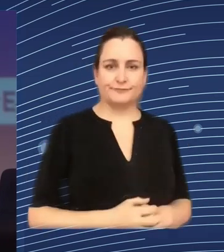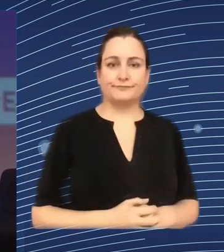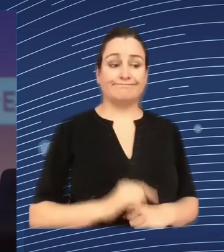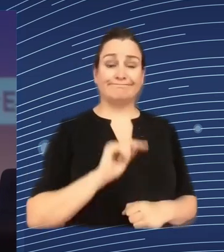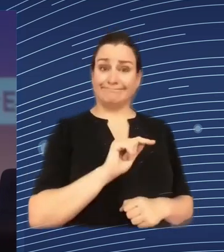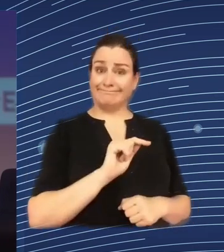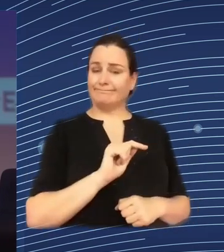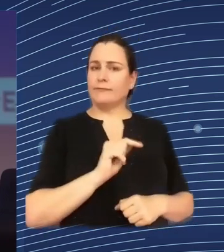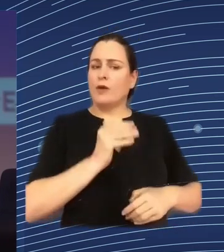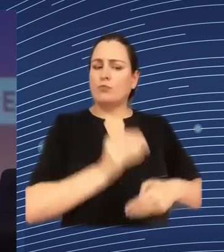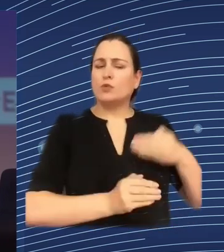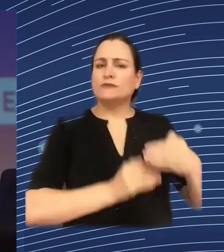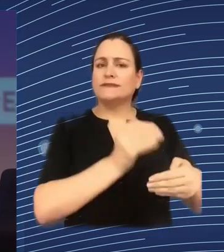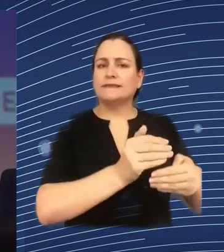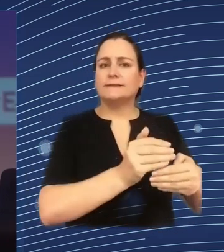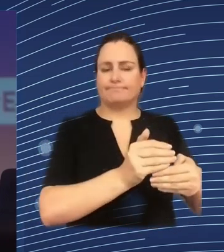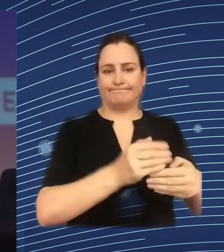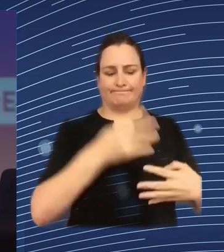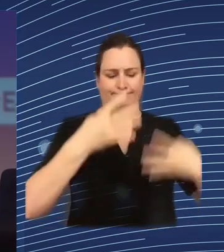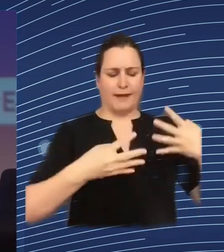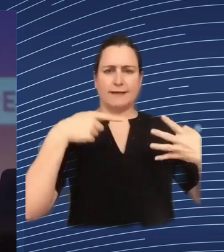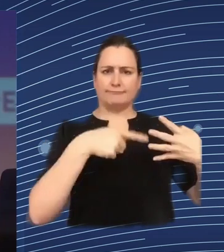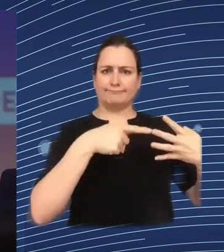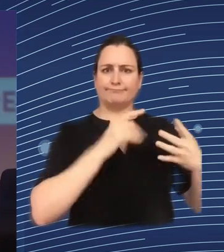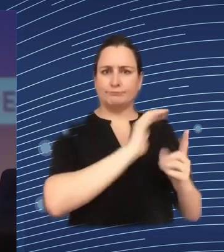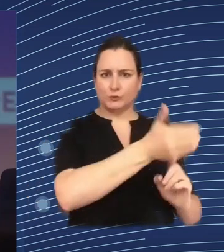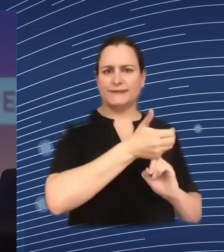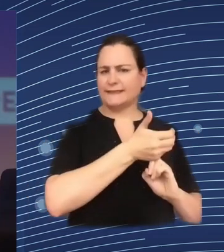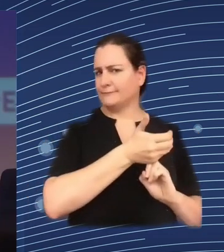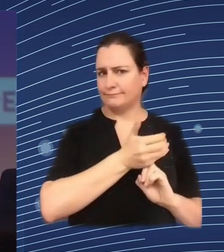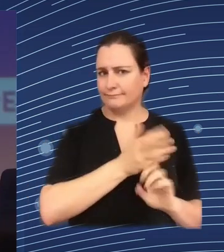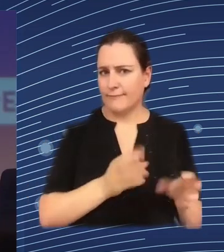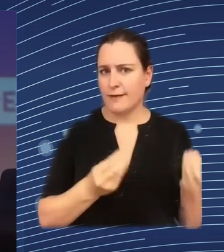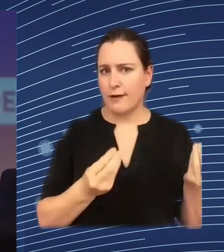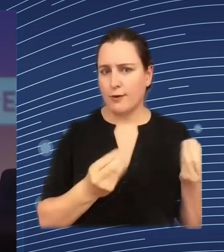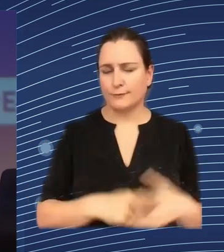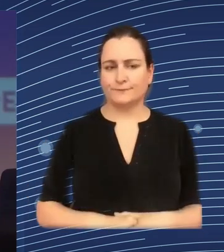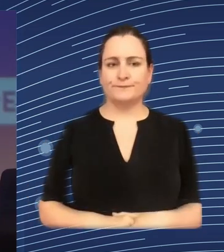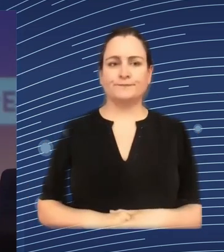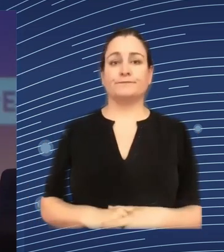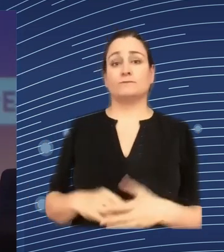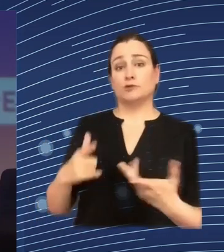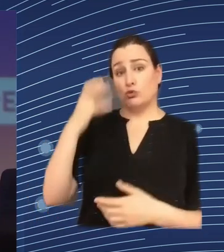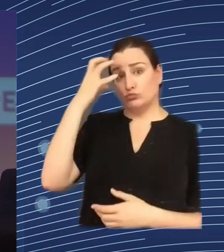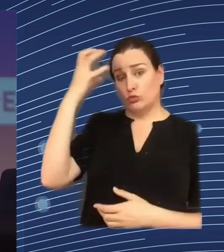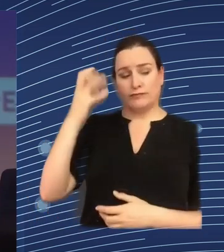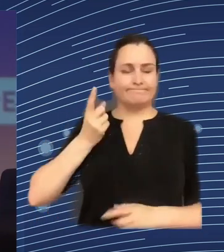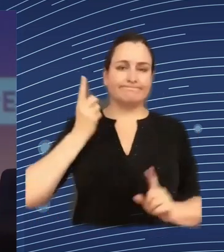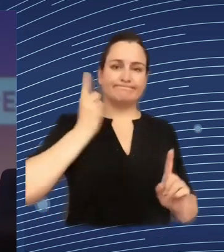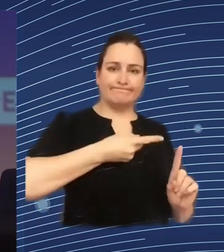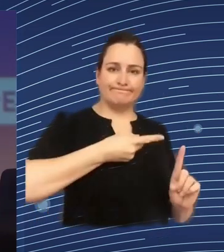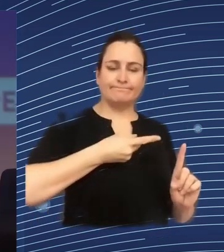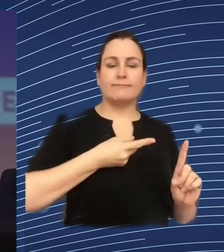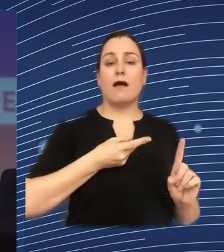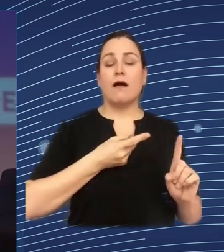on the basis of the facts established the authority issued a prohibition order against Amazon